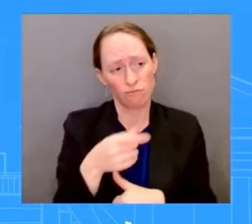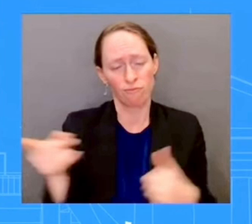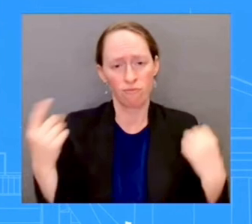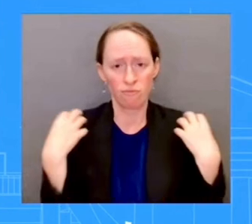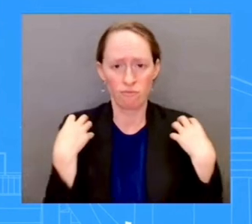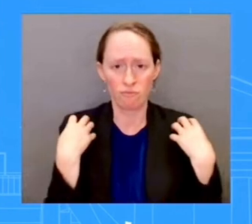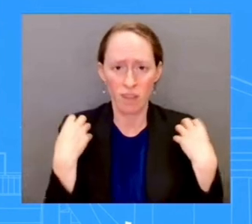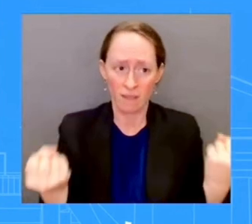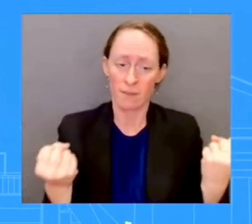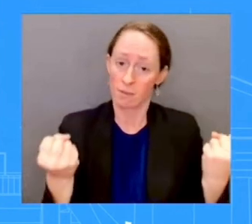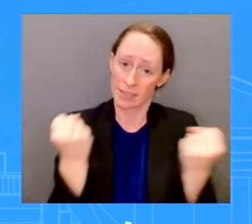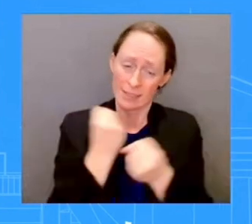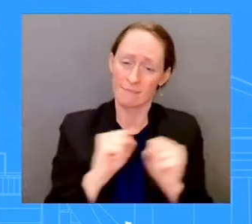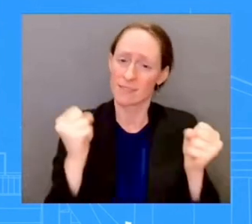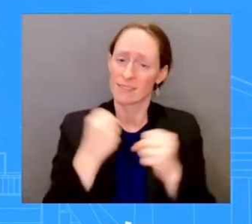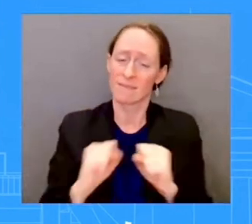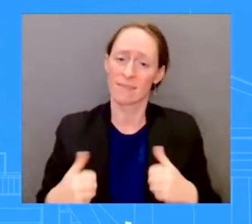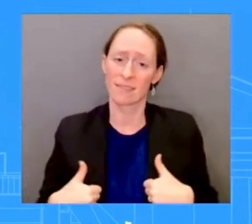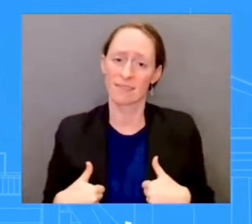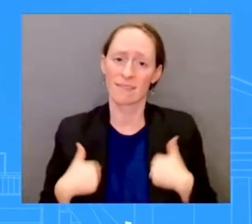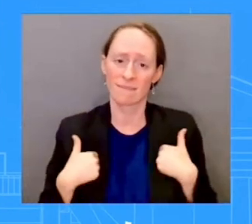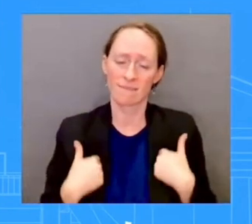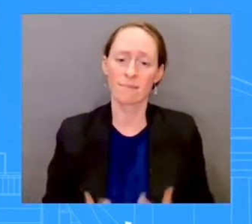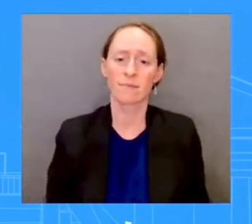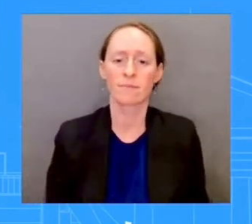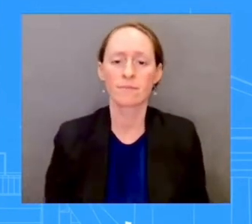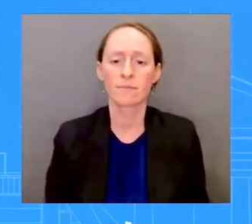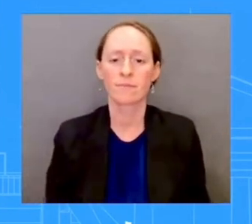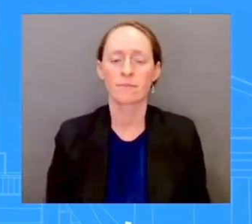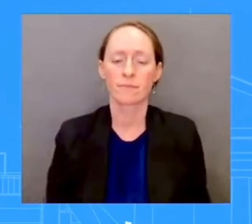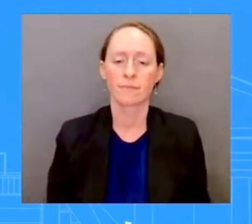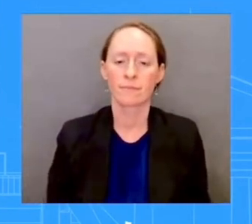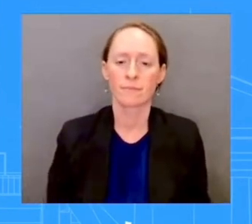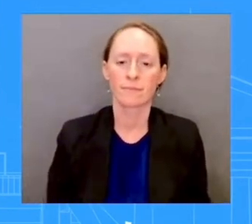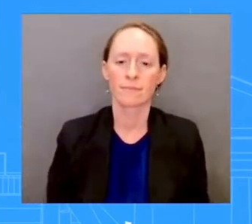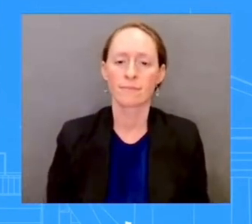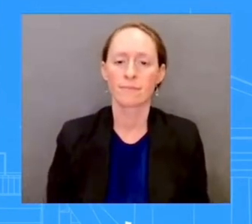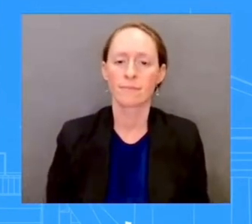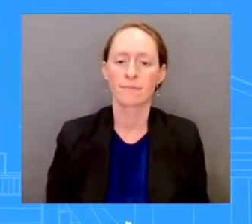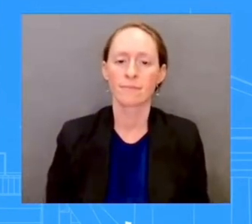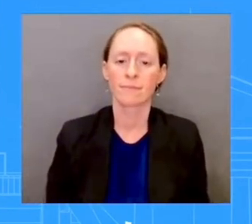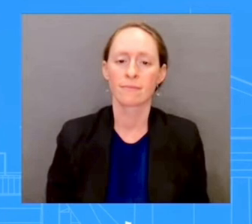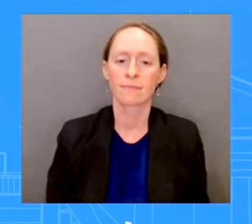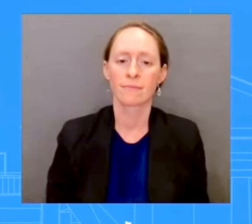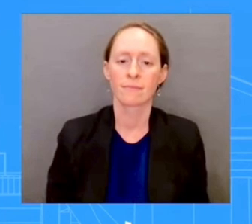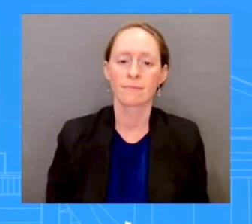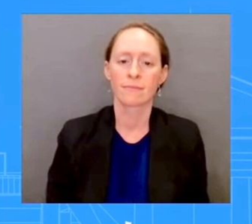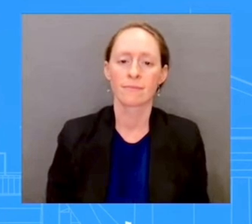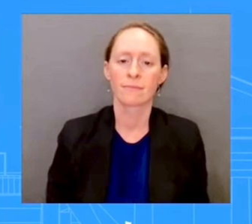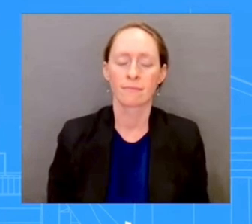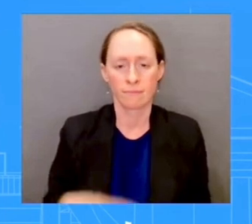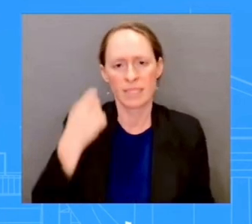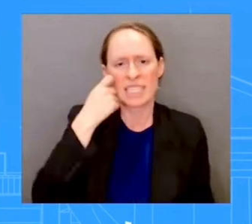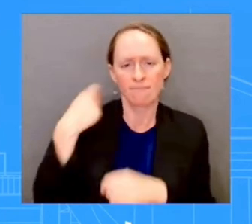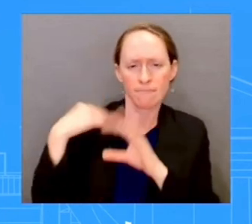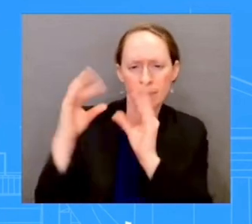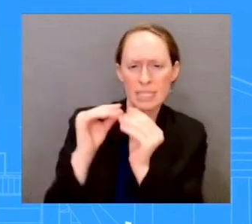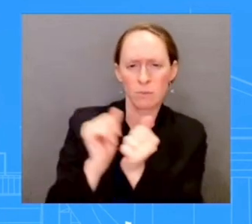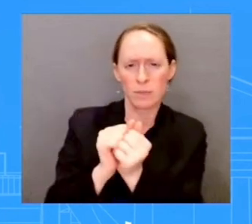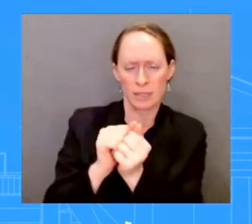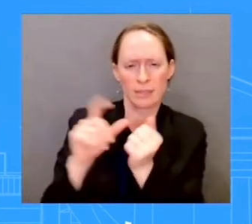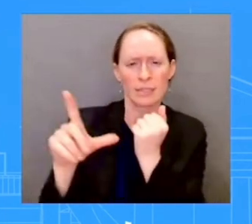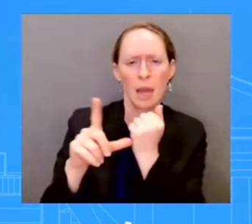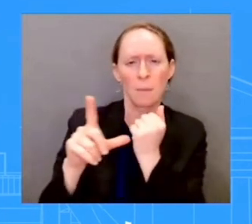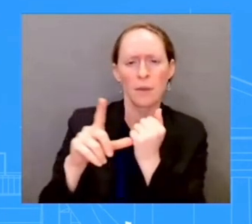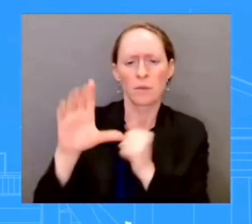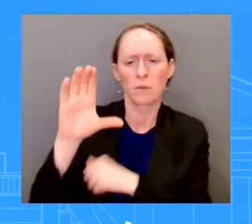of the Coast Guard, when we were over at FEMA just now about the Jayhawk helicopters that fly when a hurricane is still happening in